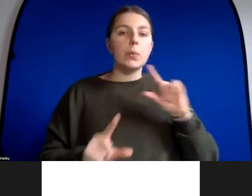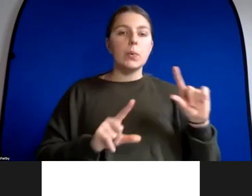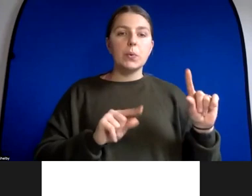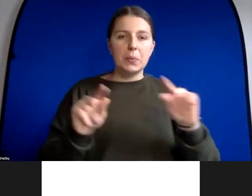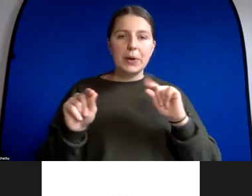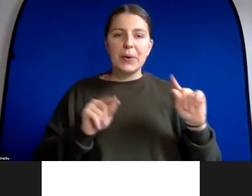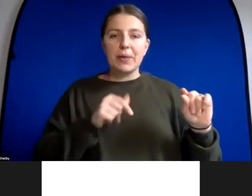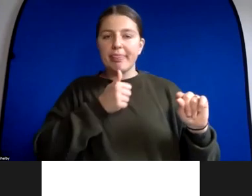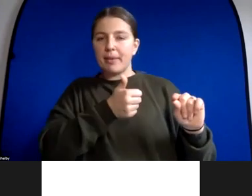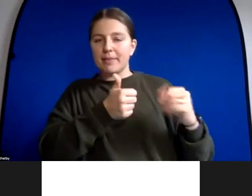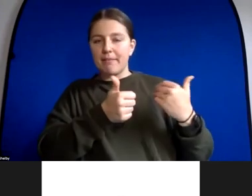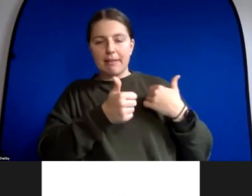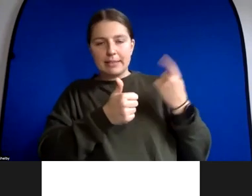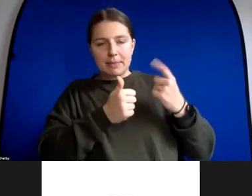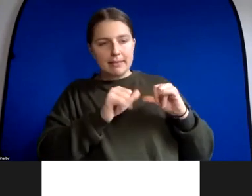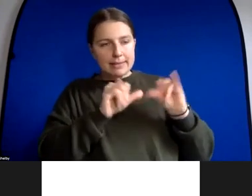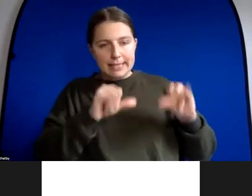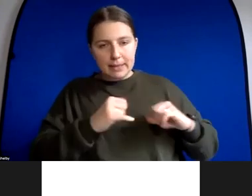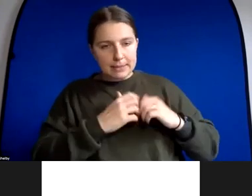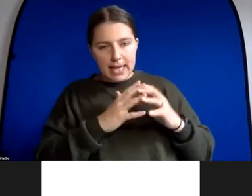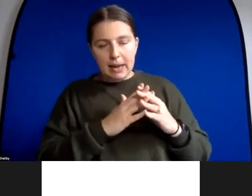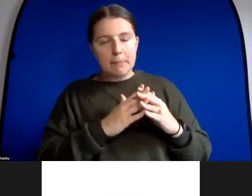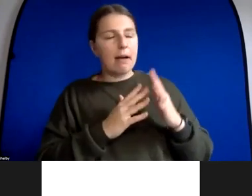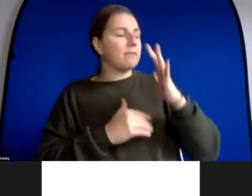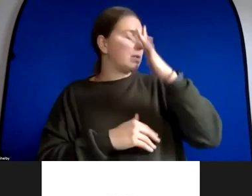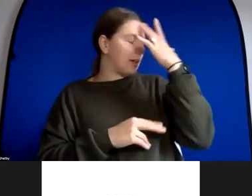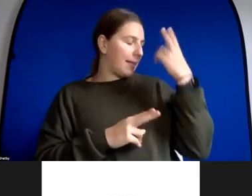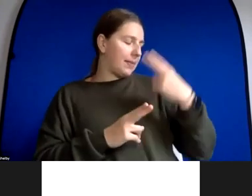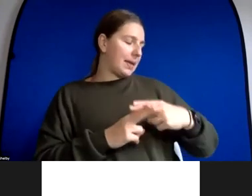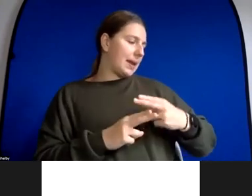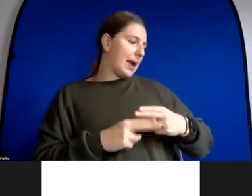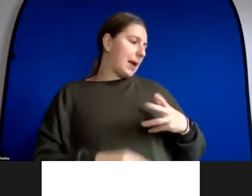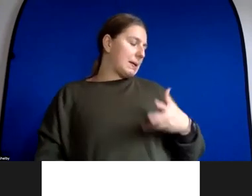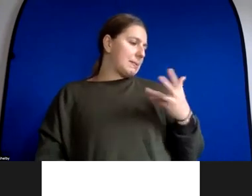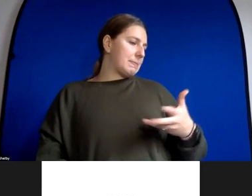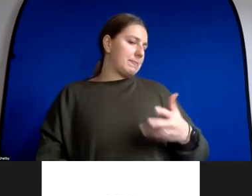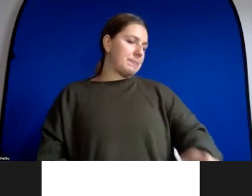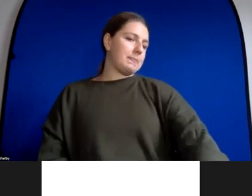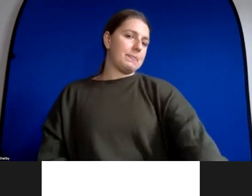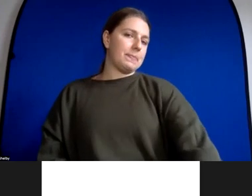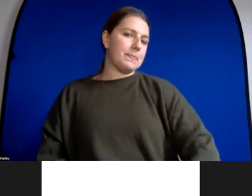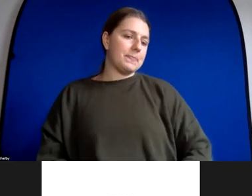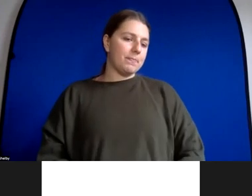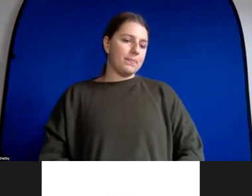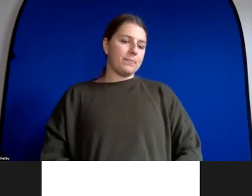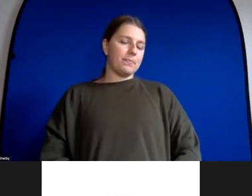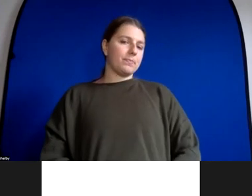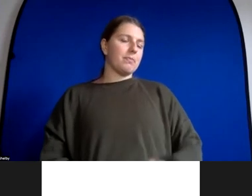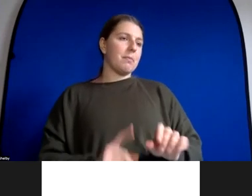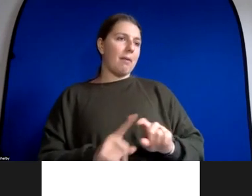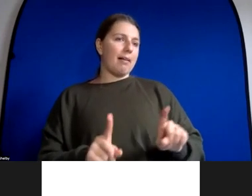oh i forget what they call it um but basically it's a metric that measures